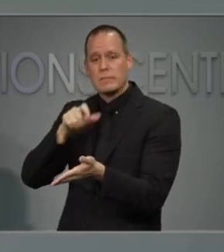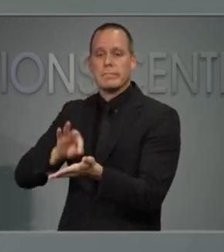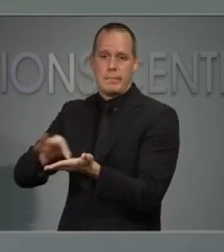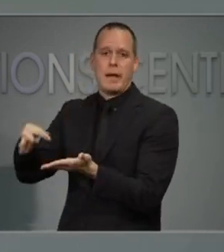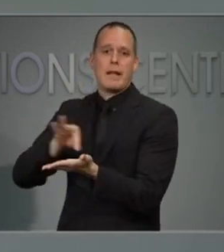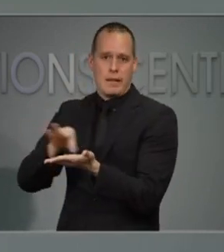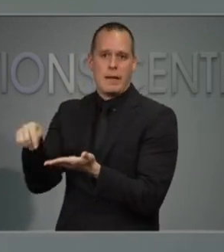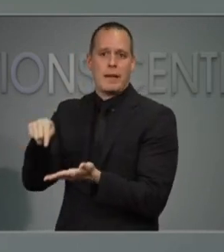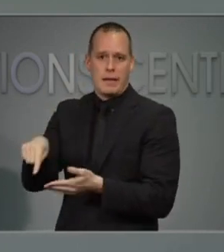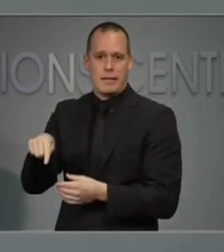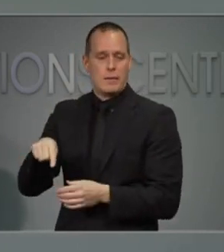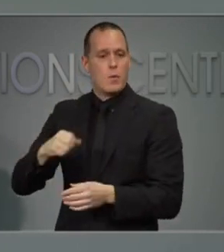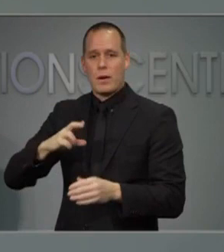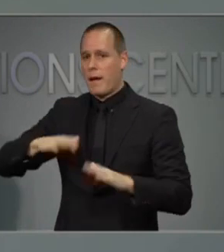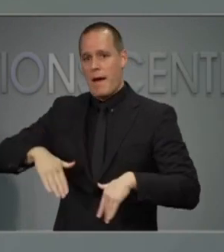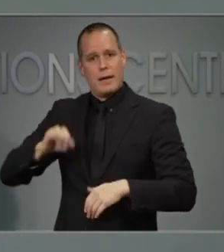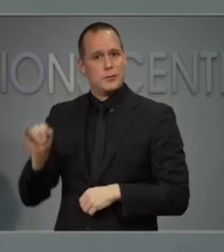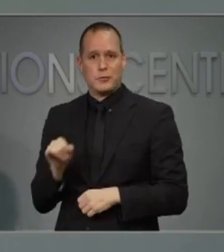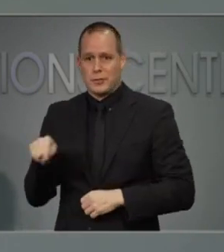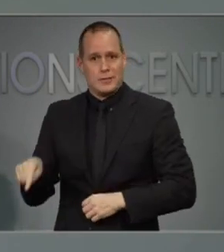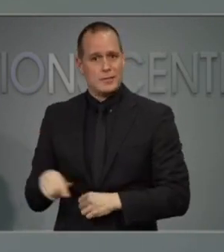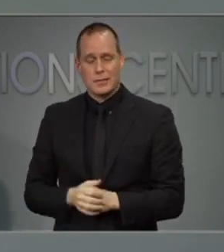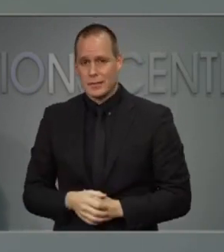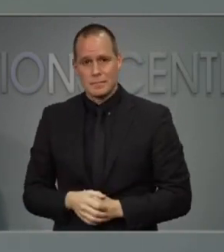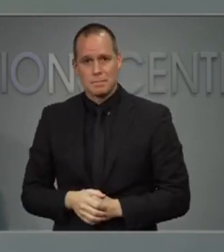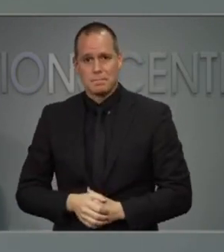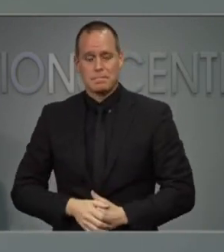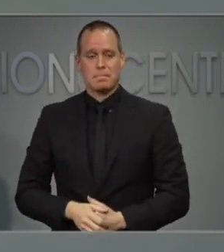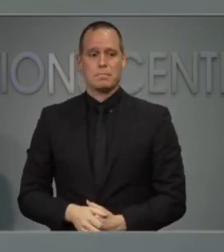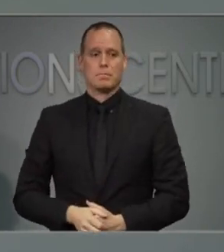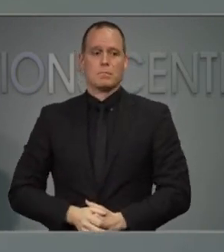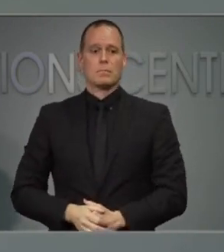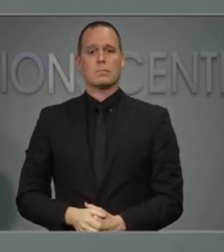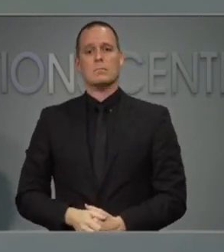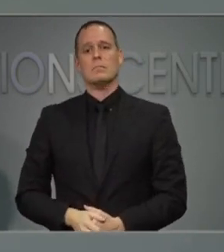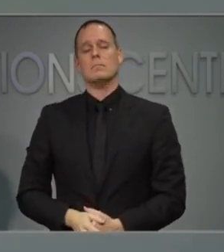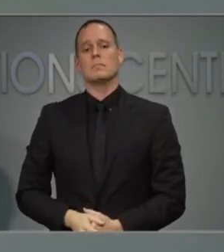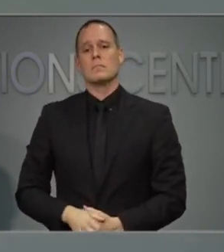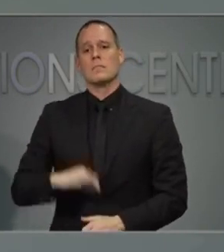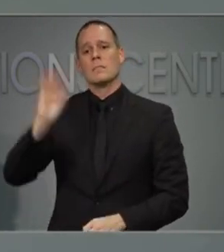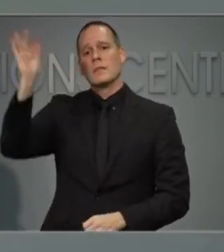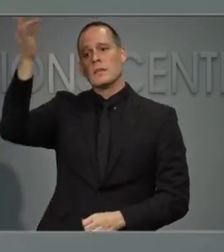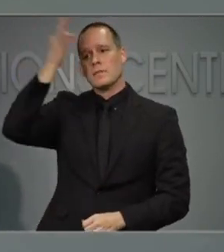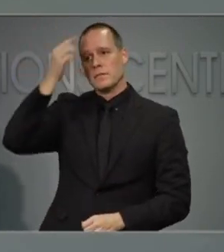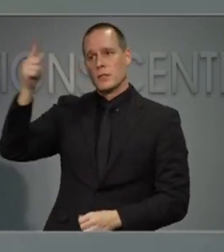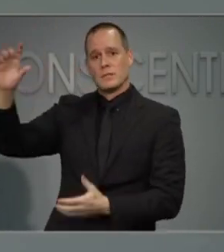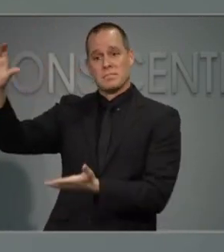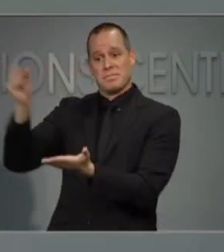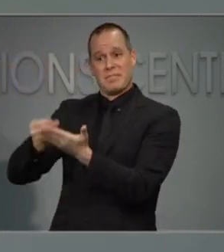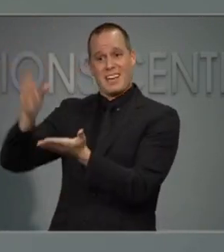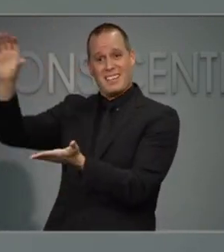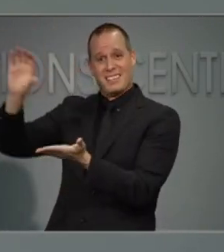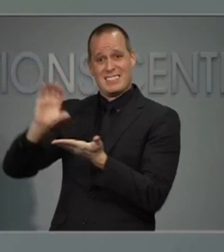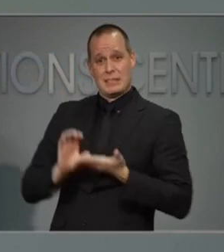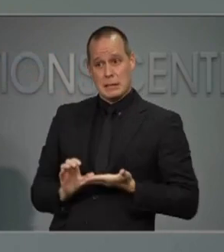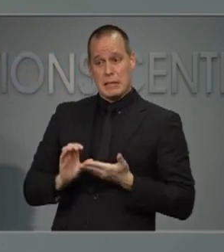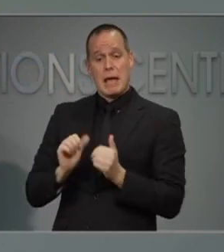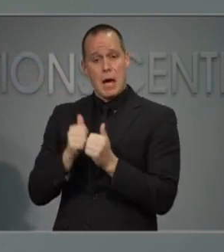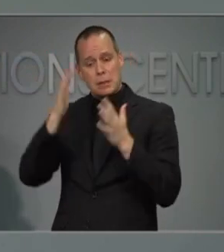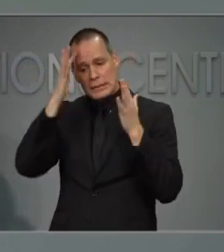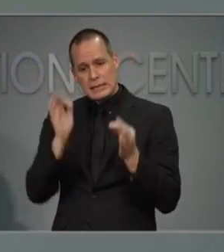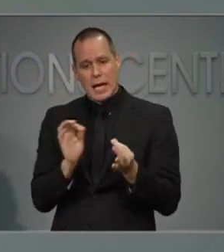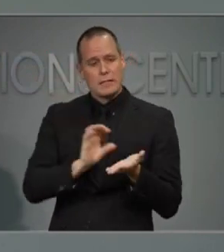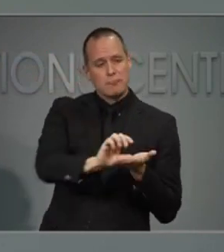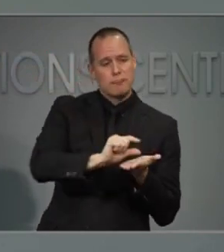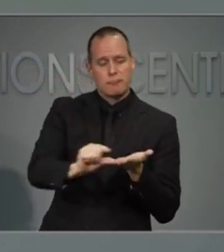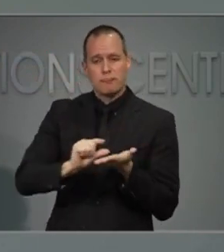those serving Medicaid and the uninsured. The federal government's allocation formula essentially